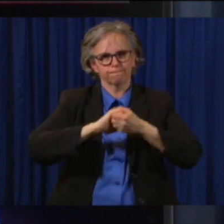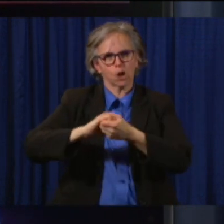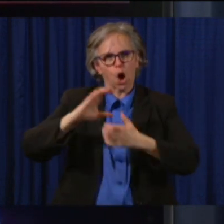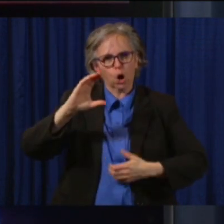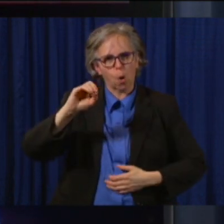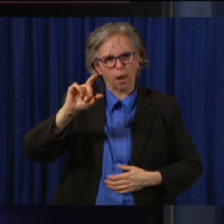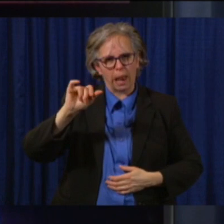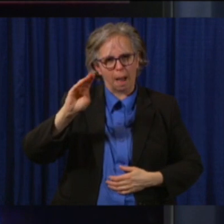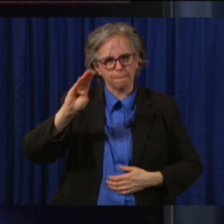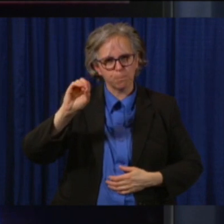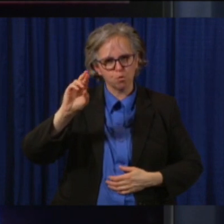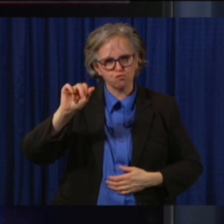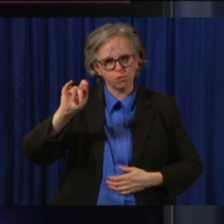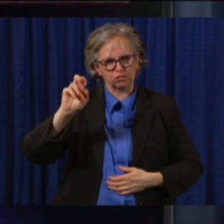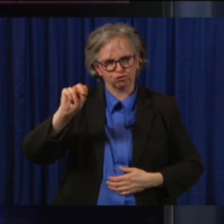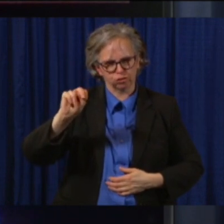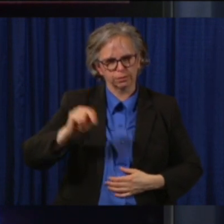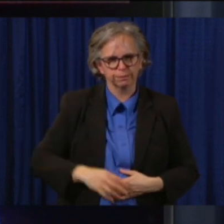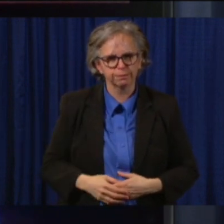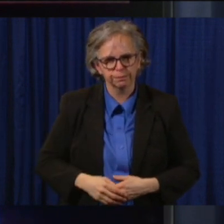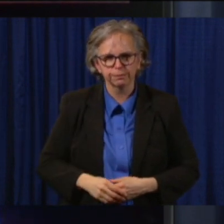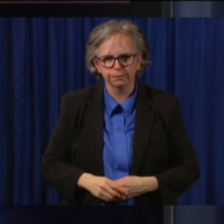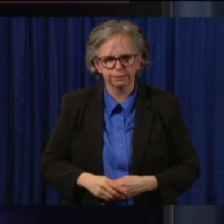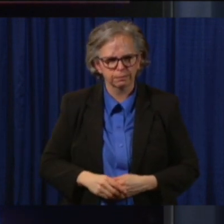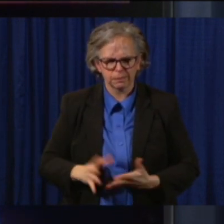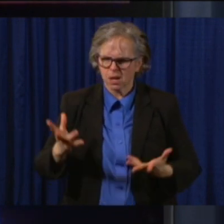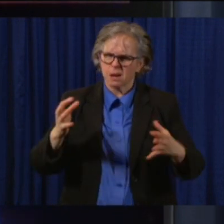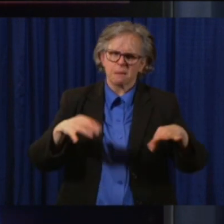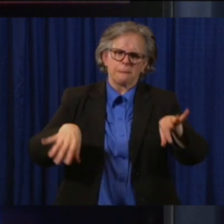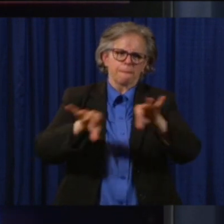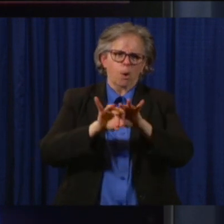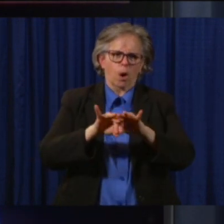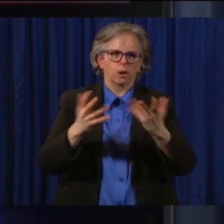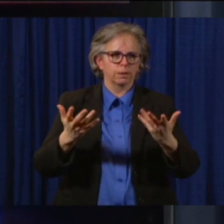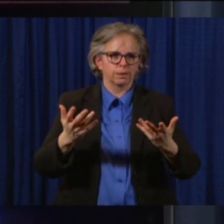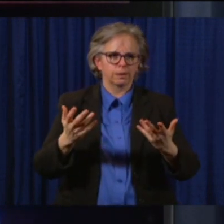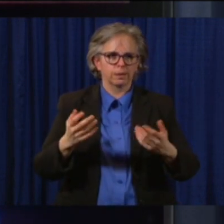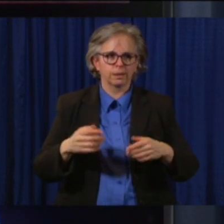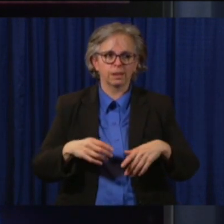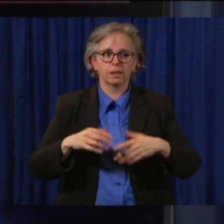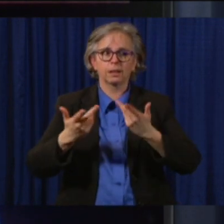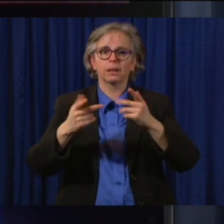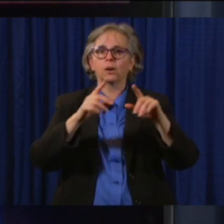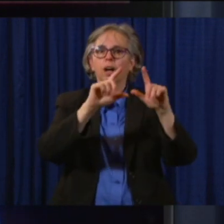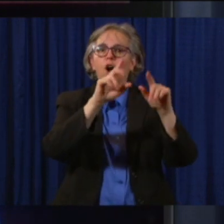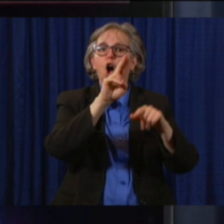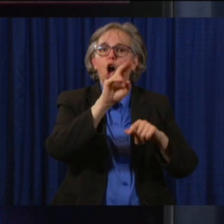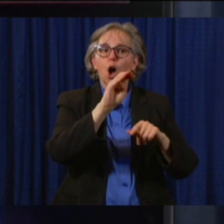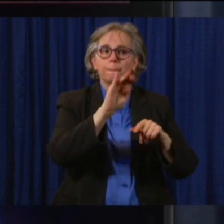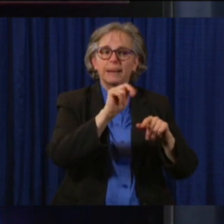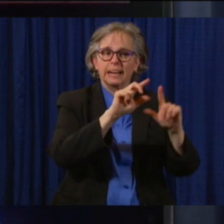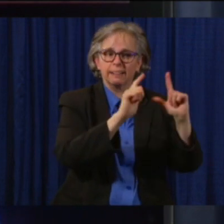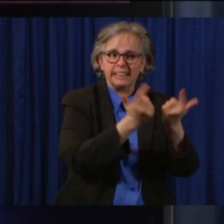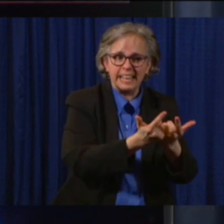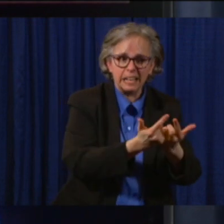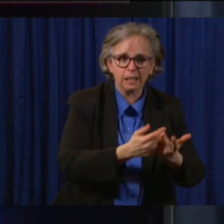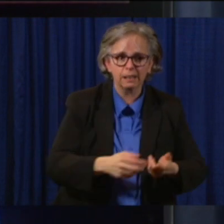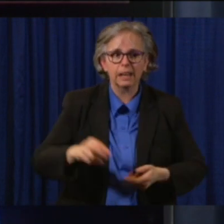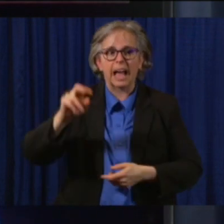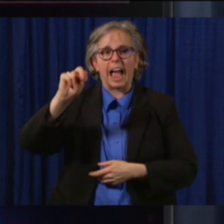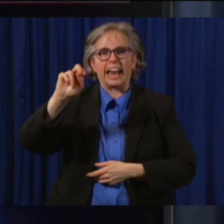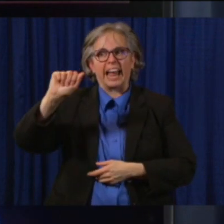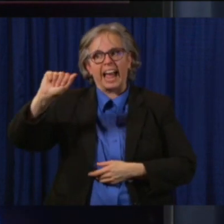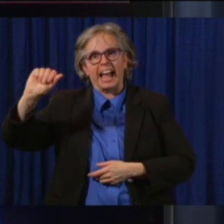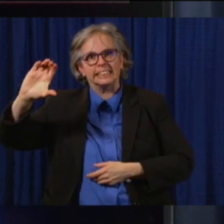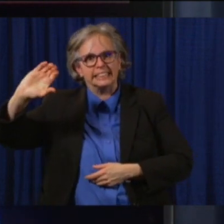with groups and organizations like the Urban League, the NAACP, with our faith-based